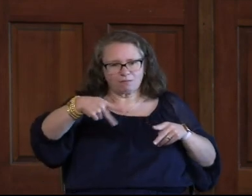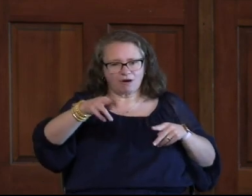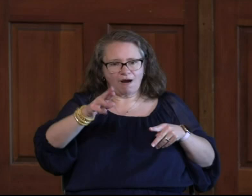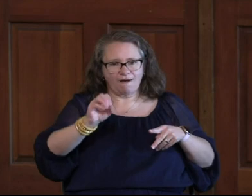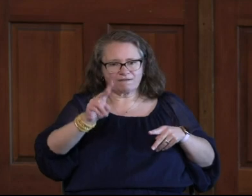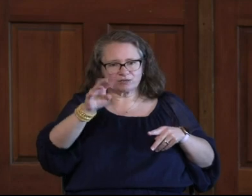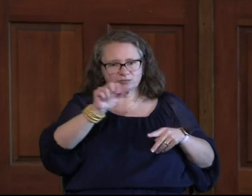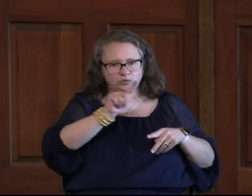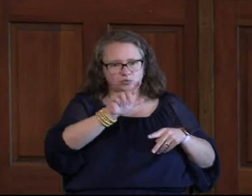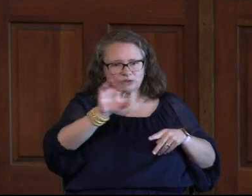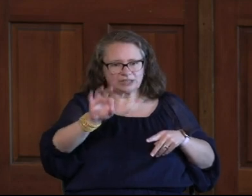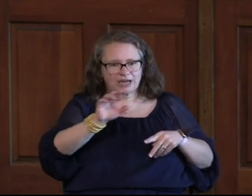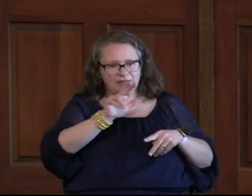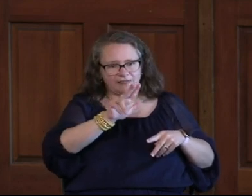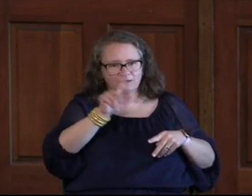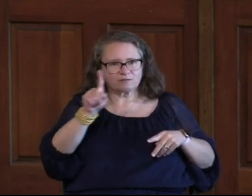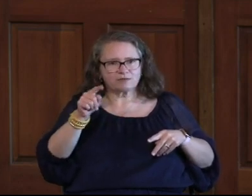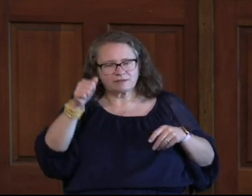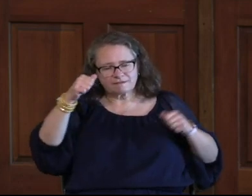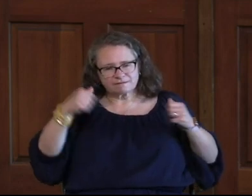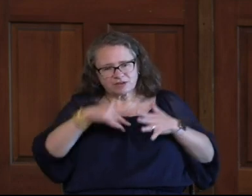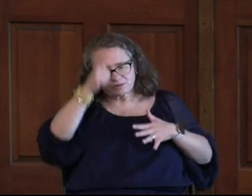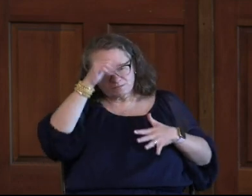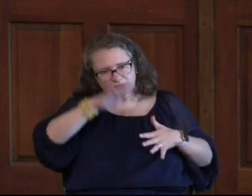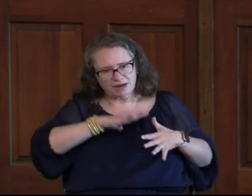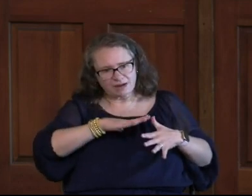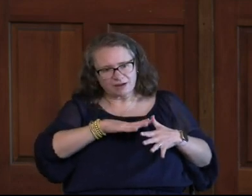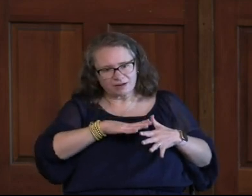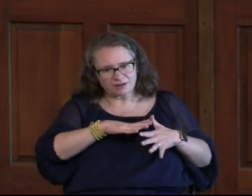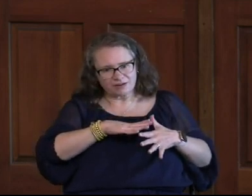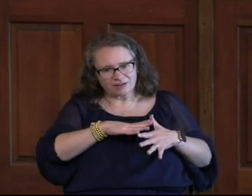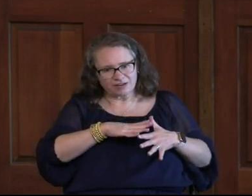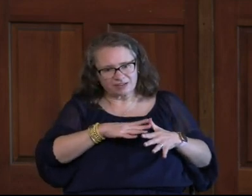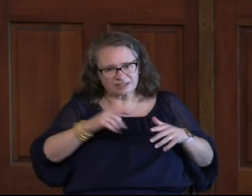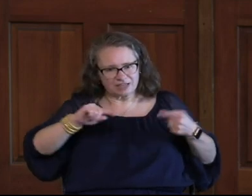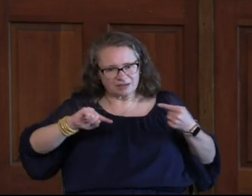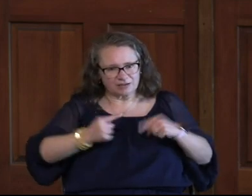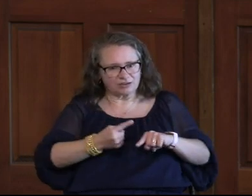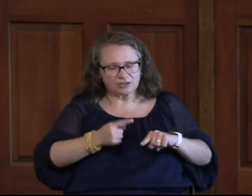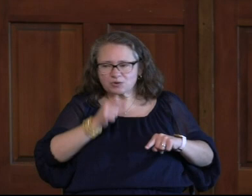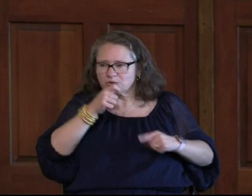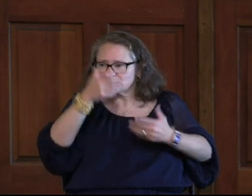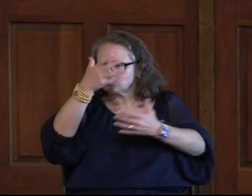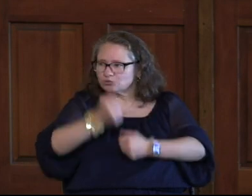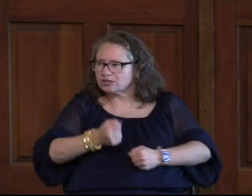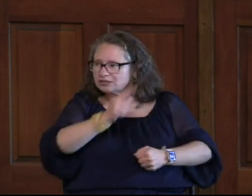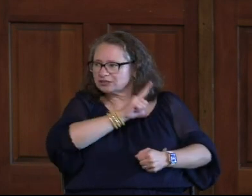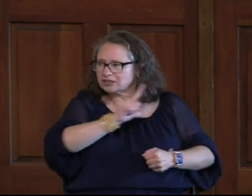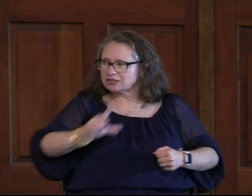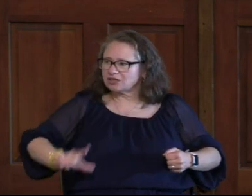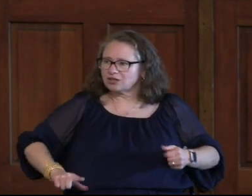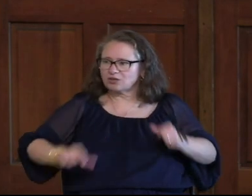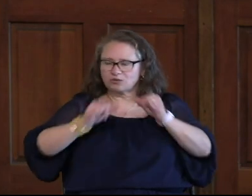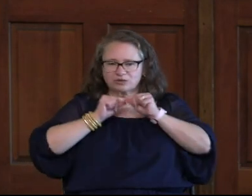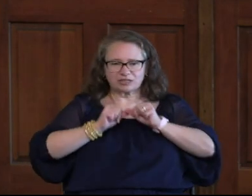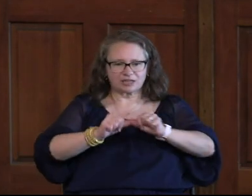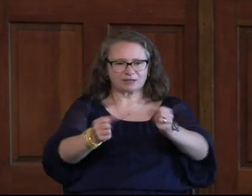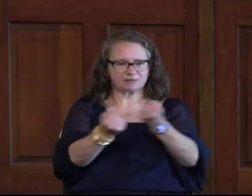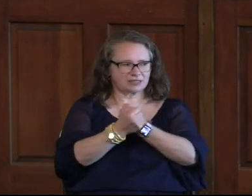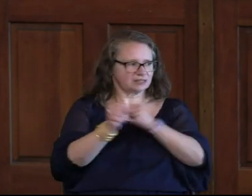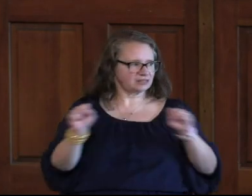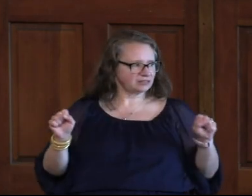29 25 Says The Fear Of Man Lays A Snare But Whoever Trusts In The Lord Is Kept Safe